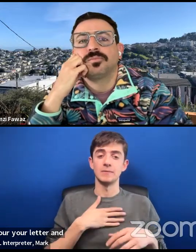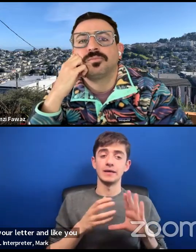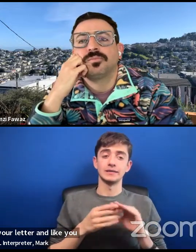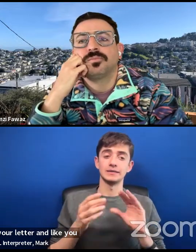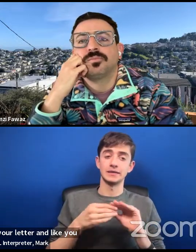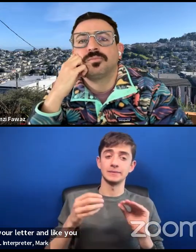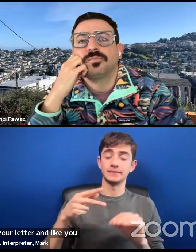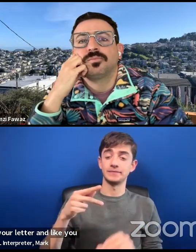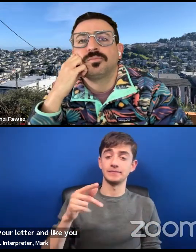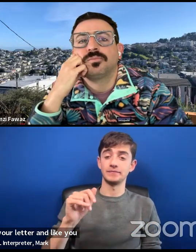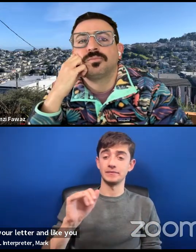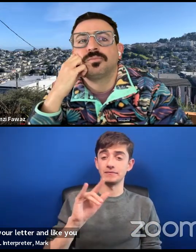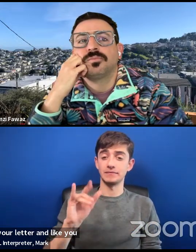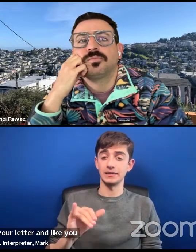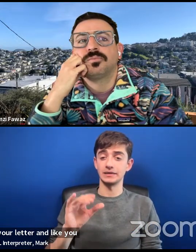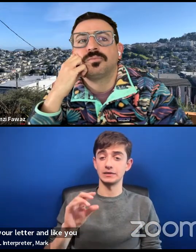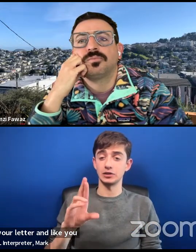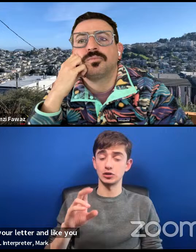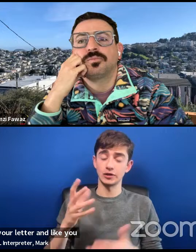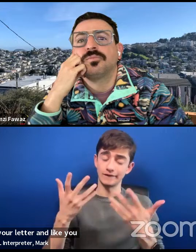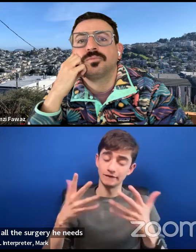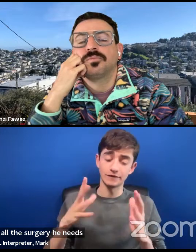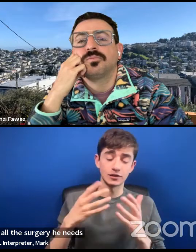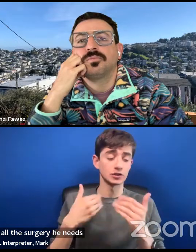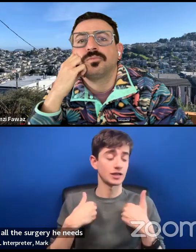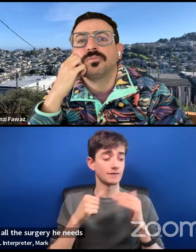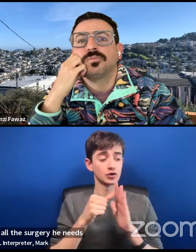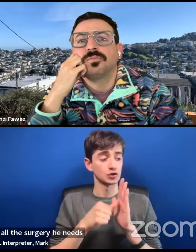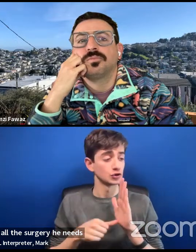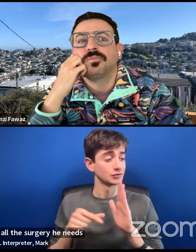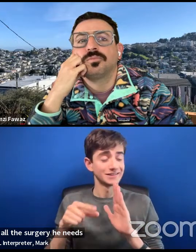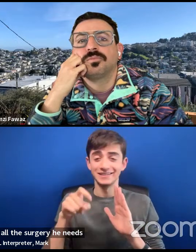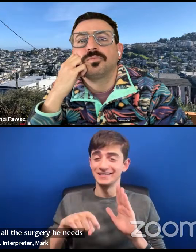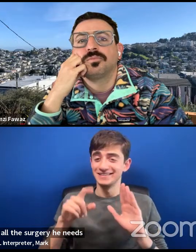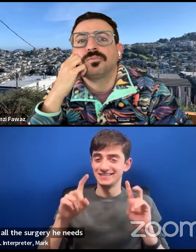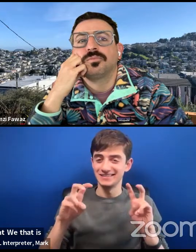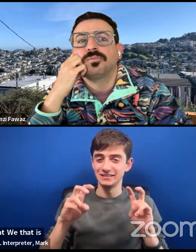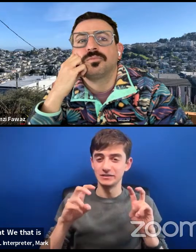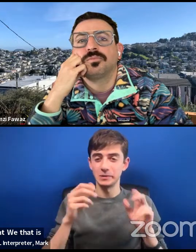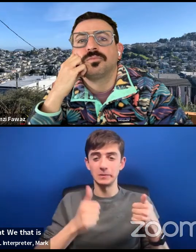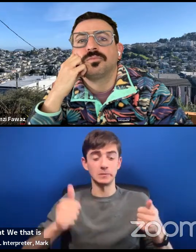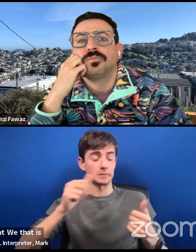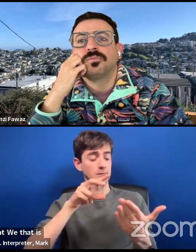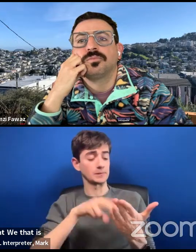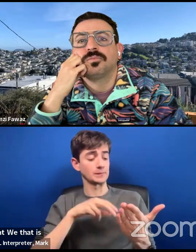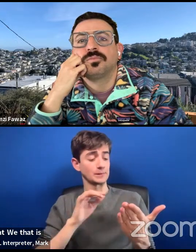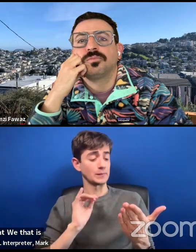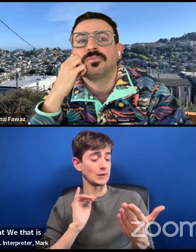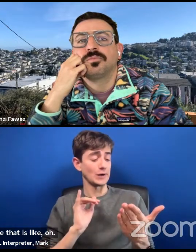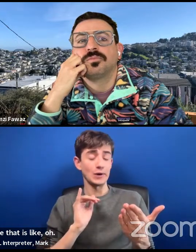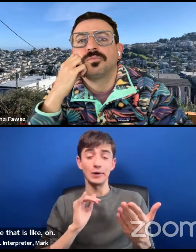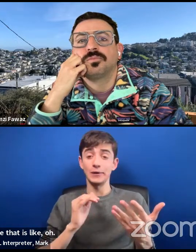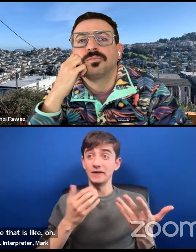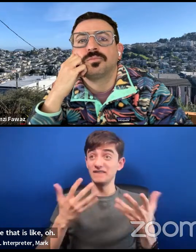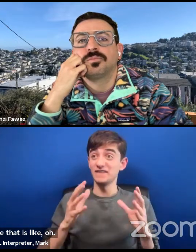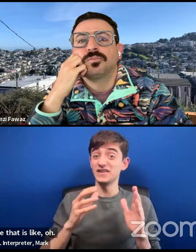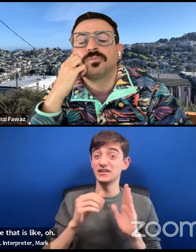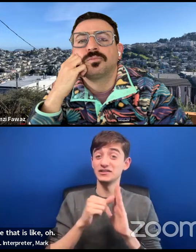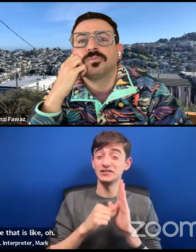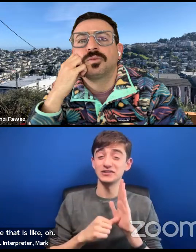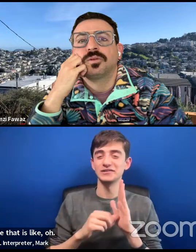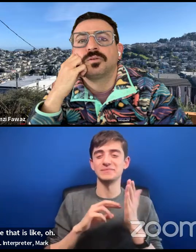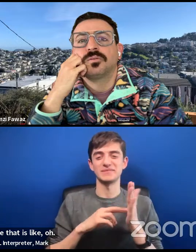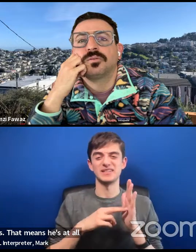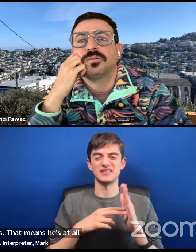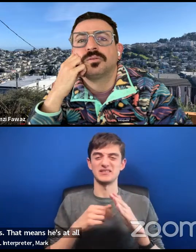has had all the surgery he needs, right? So a bureaucrat reads that and is like, oh, he has all the surgery he needs. That means he's